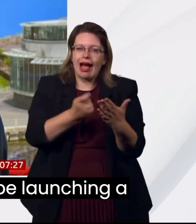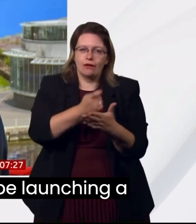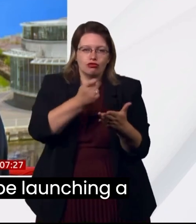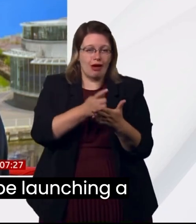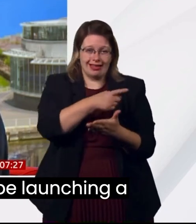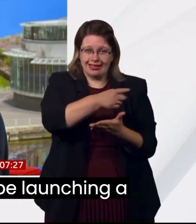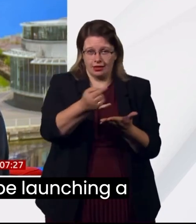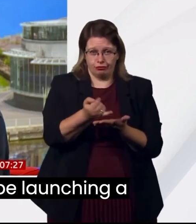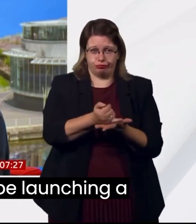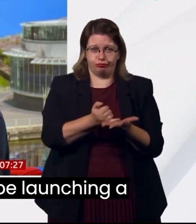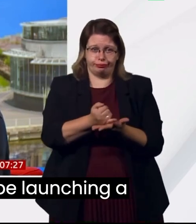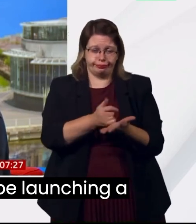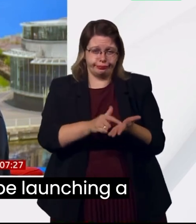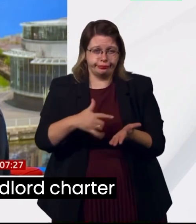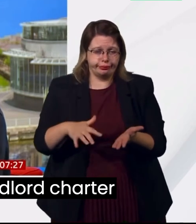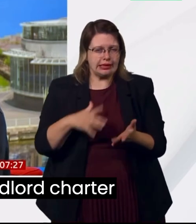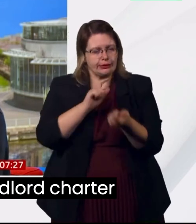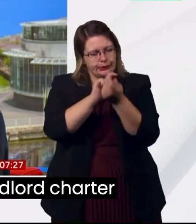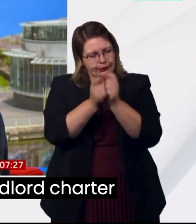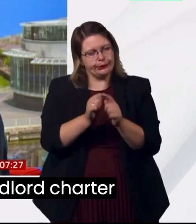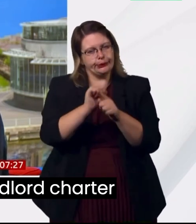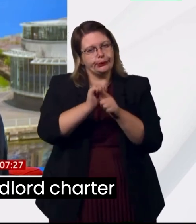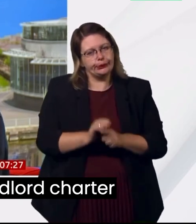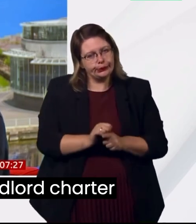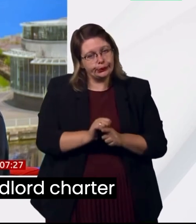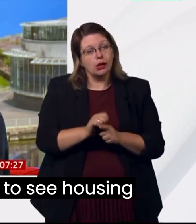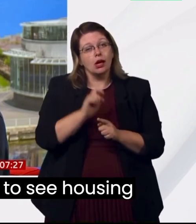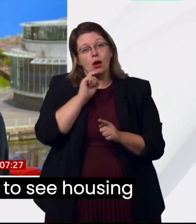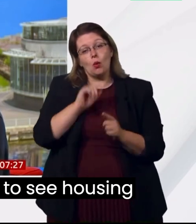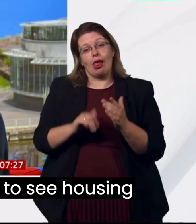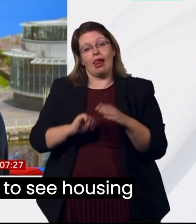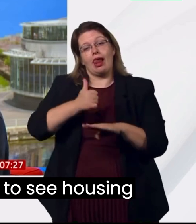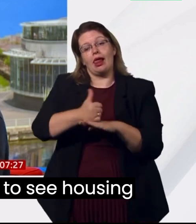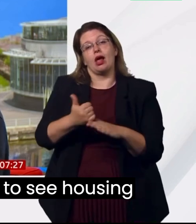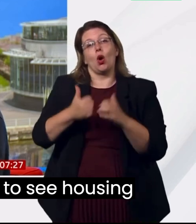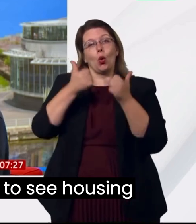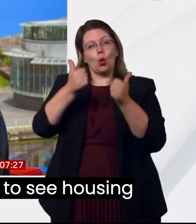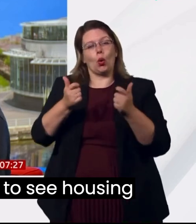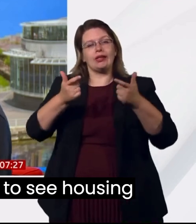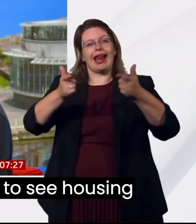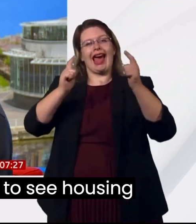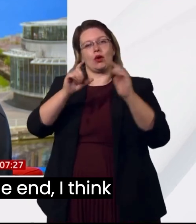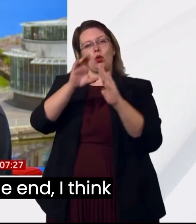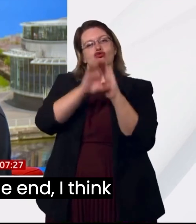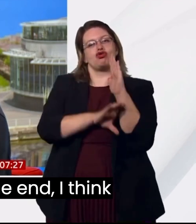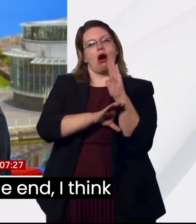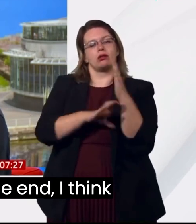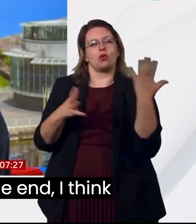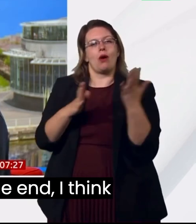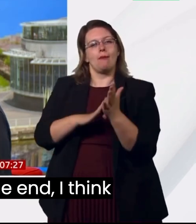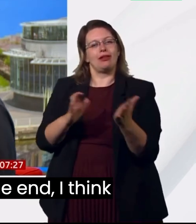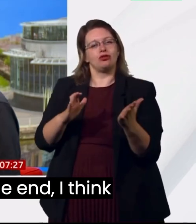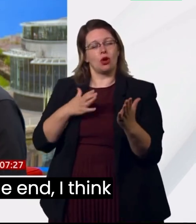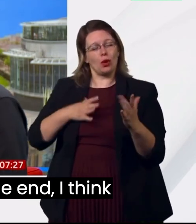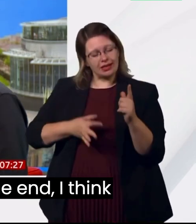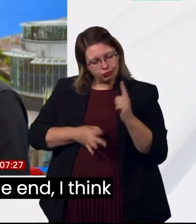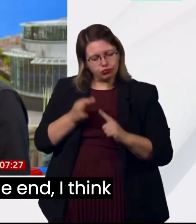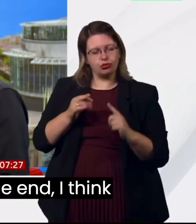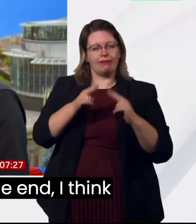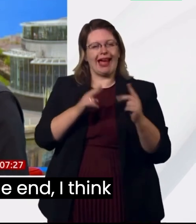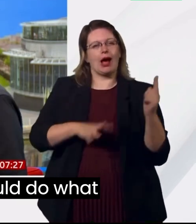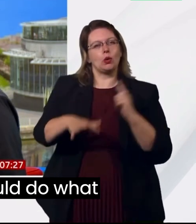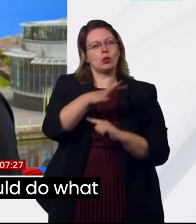accommodation. And we'll be launching a Greater Manchester Good Landlord Charter tomorrow because we want to see housing standards improve. In the end,